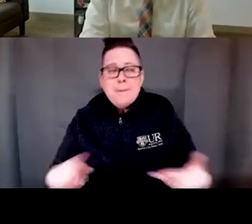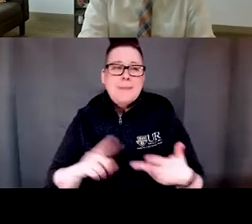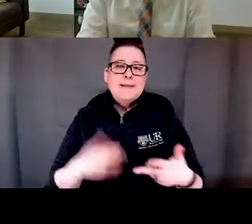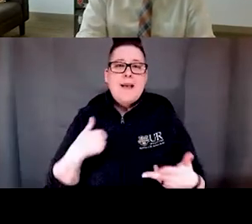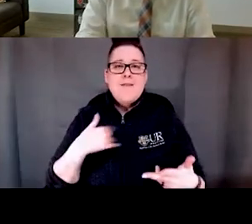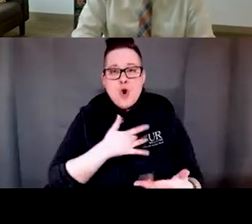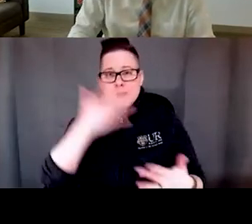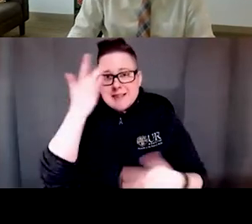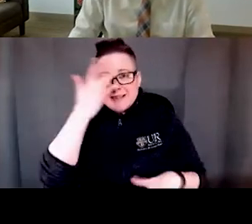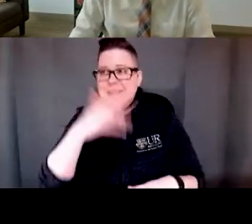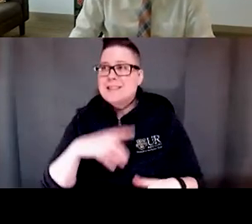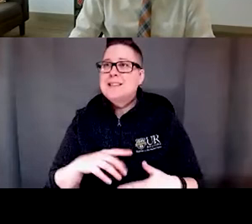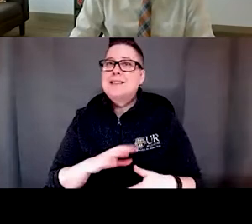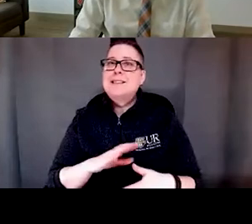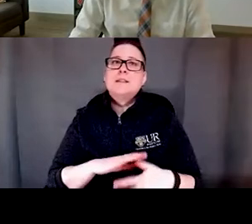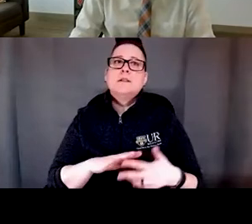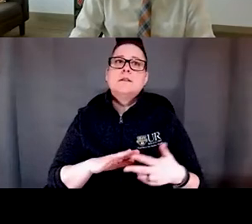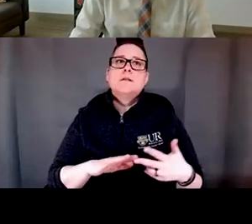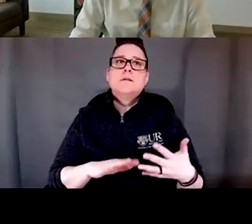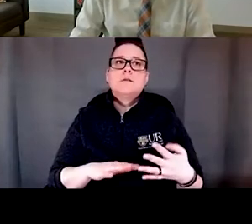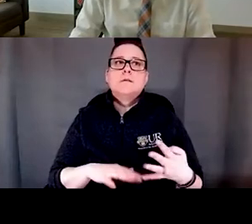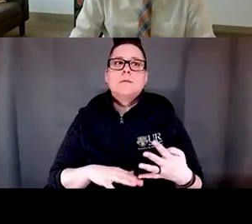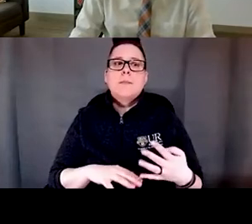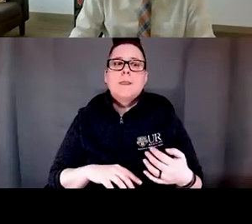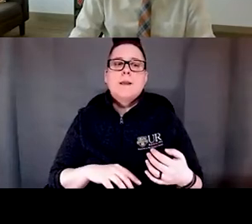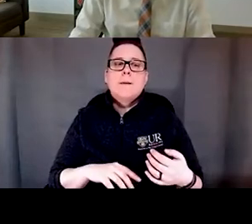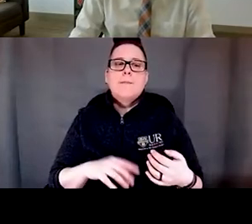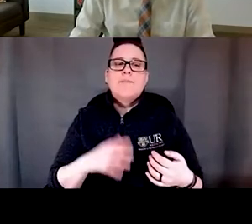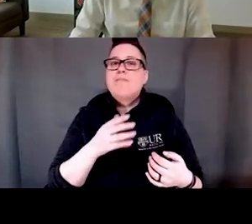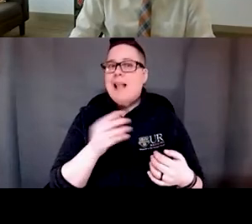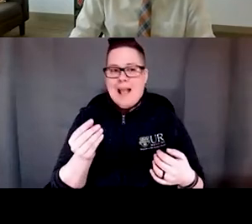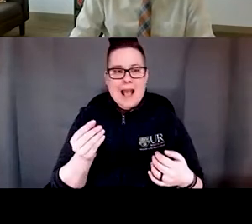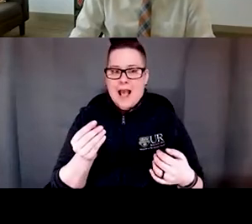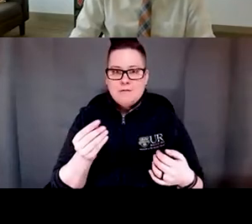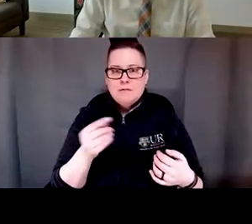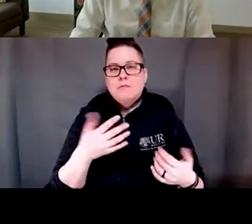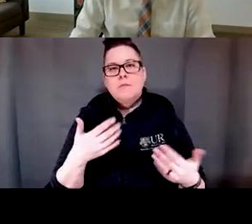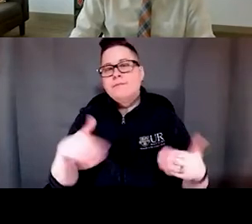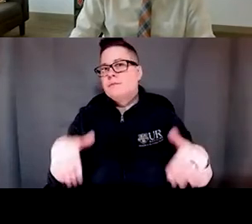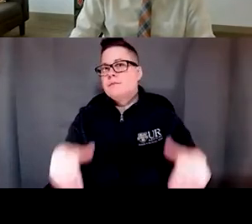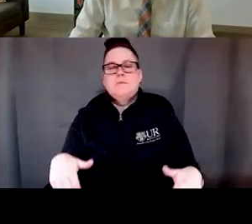they are very, very highly sedentable.